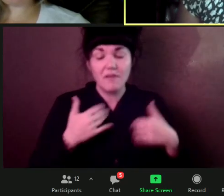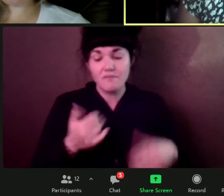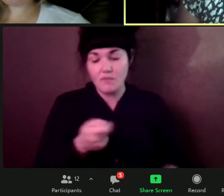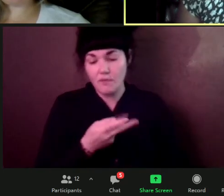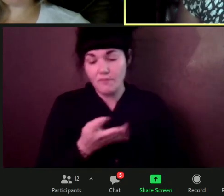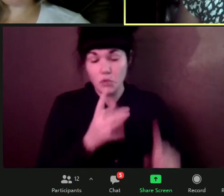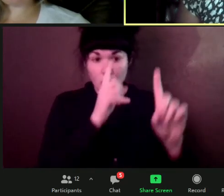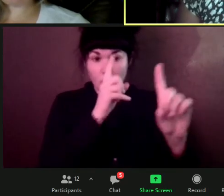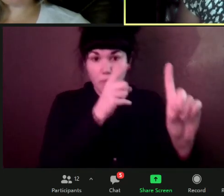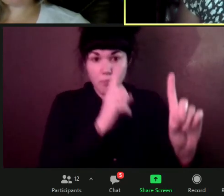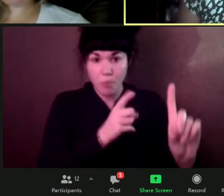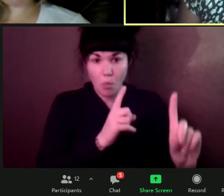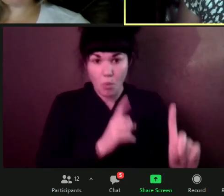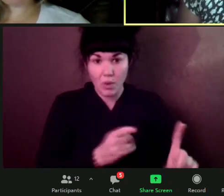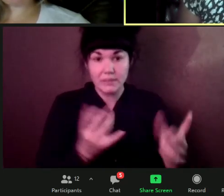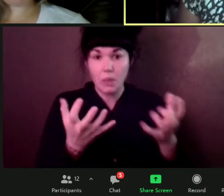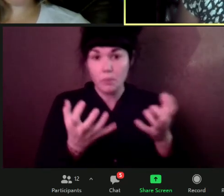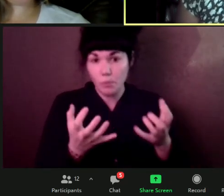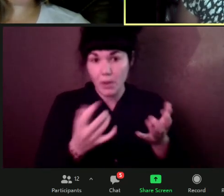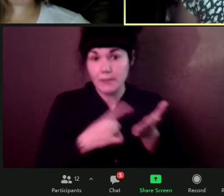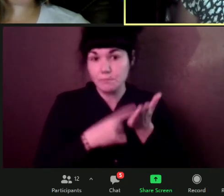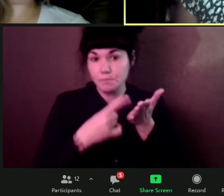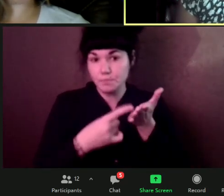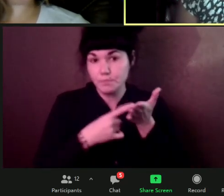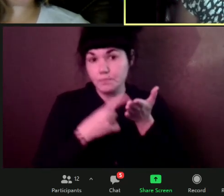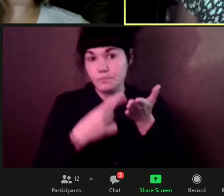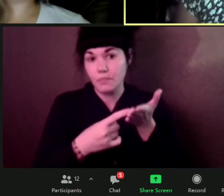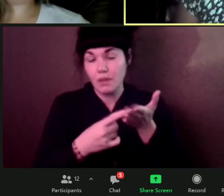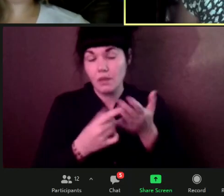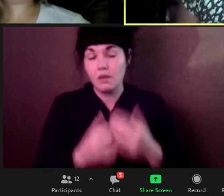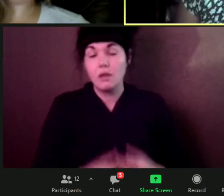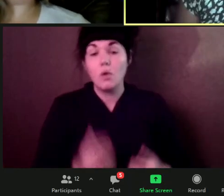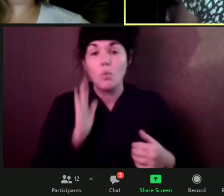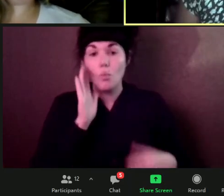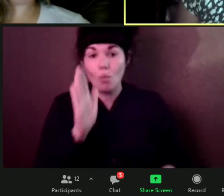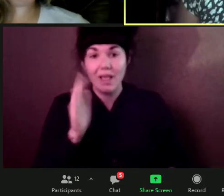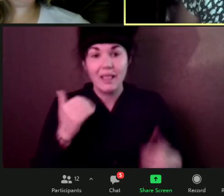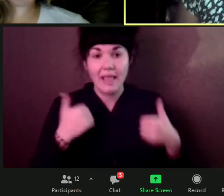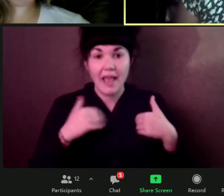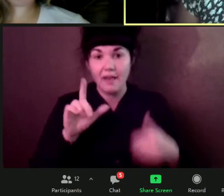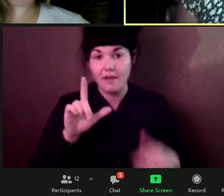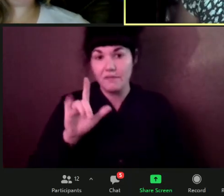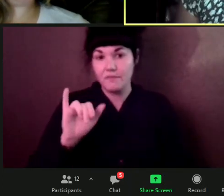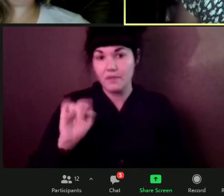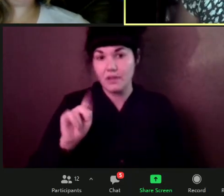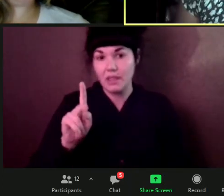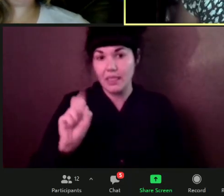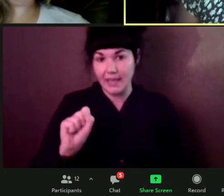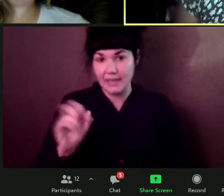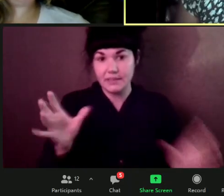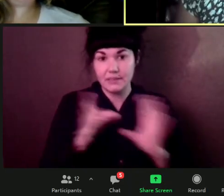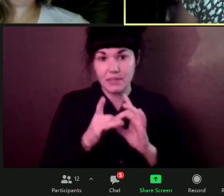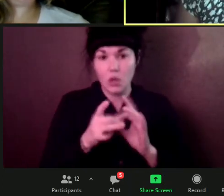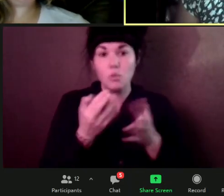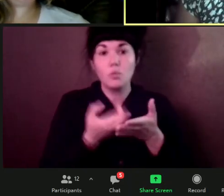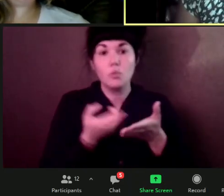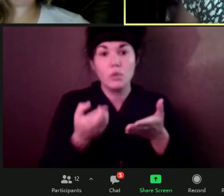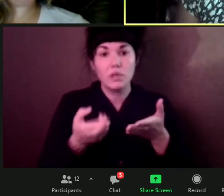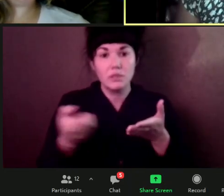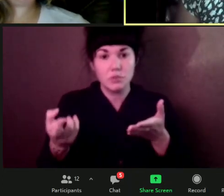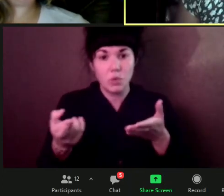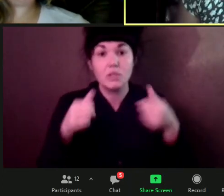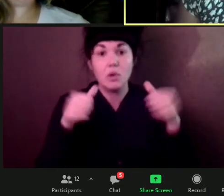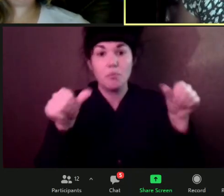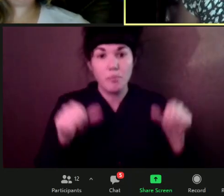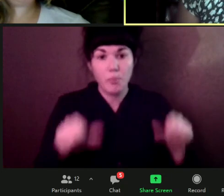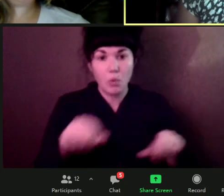and I will put a lot of links in the chat. So, um, you can have resources, um, for yourself and